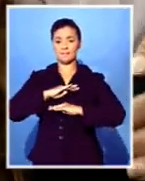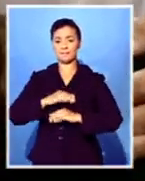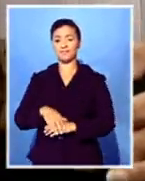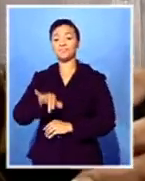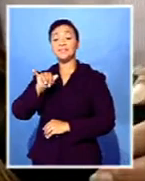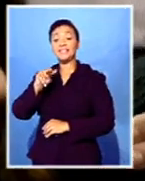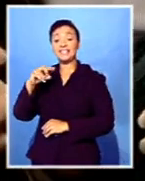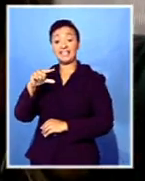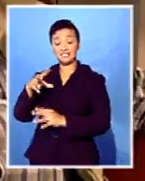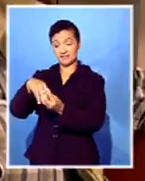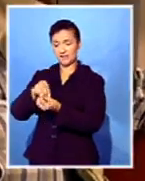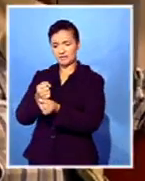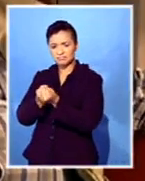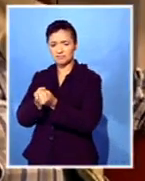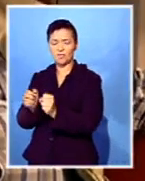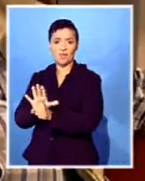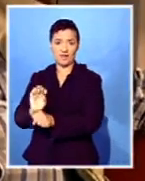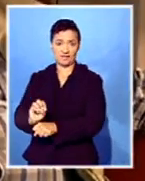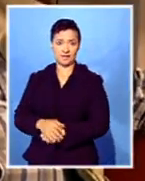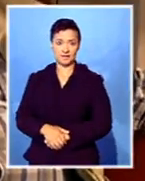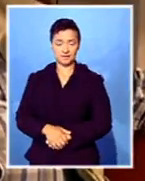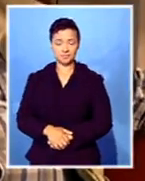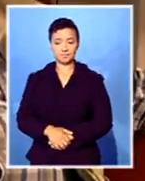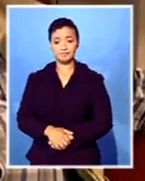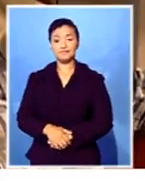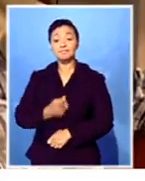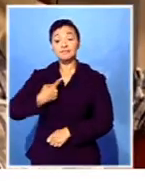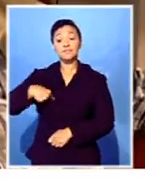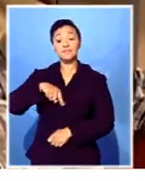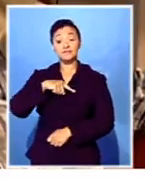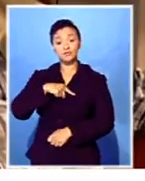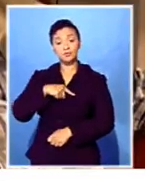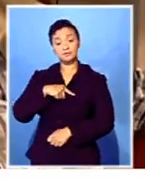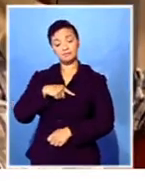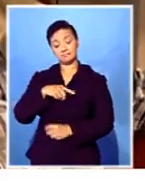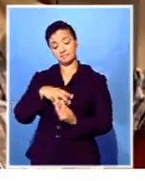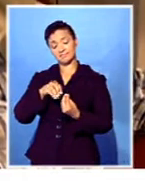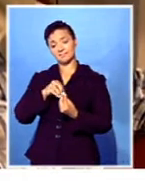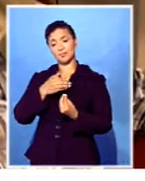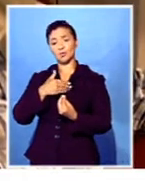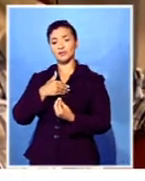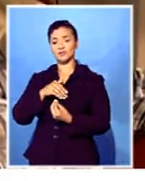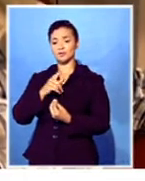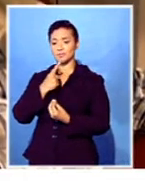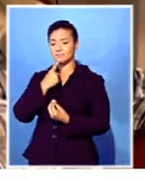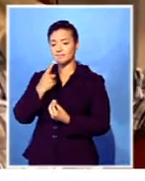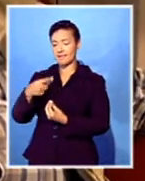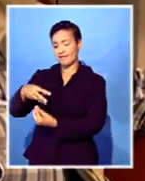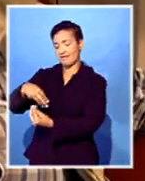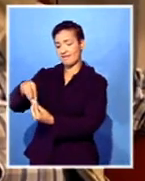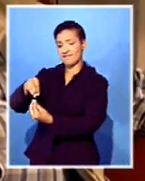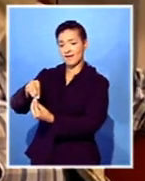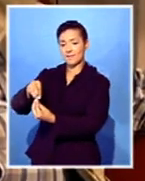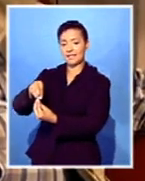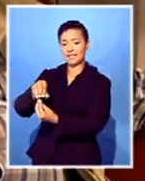support from all quarters. I'd just like to send my love to the Ings, the